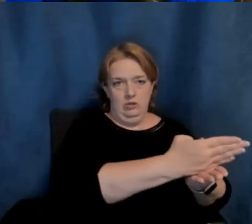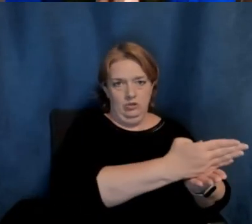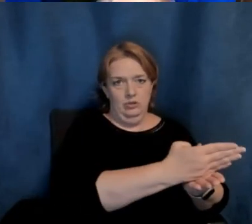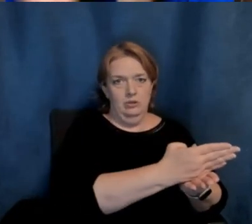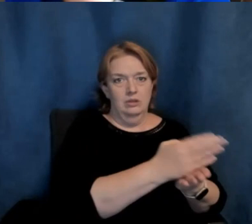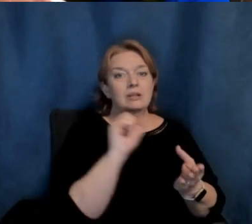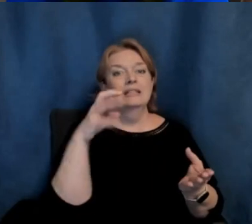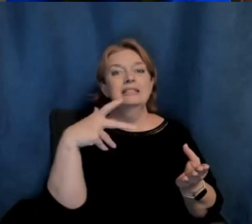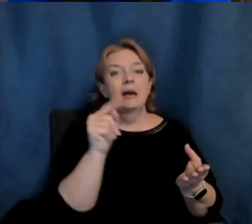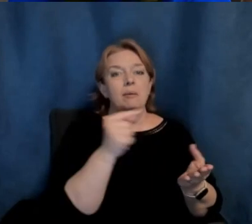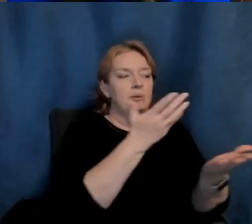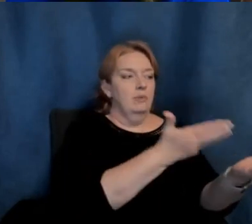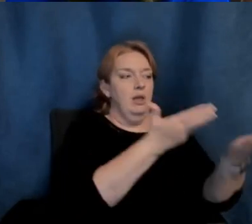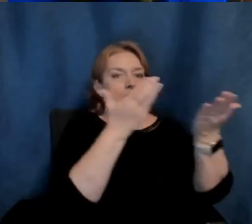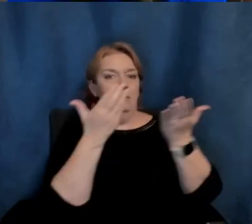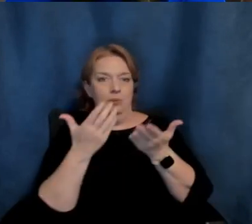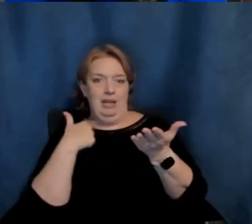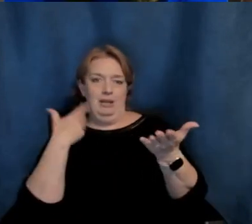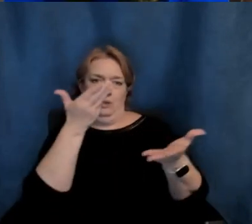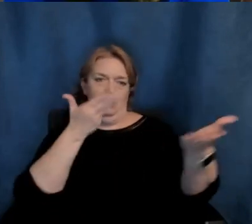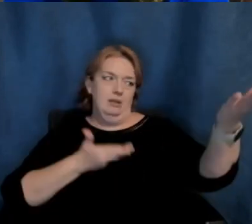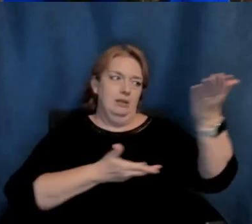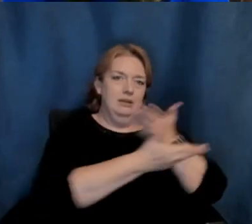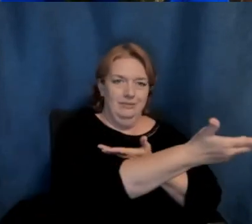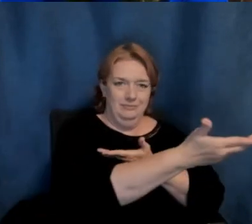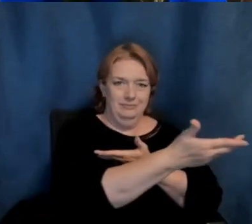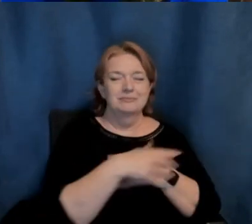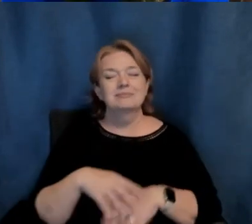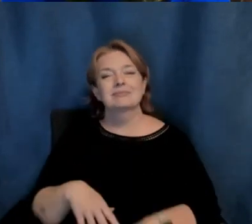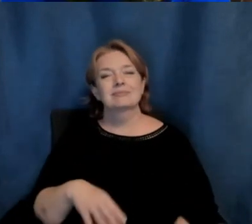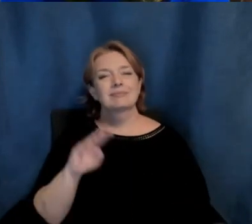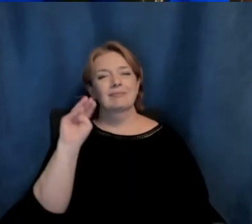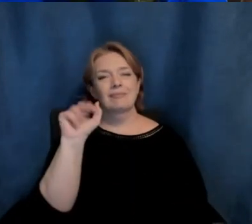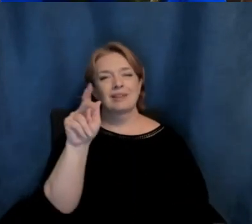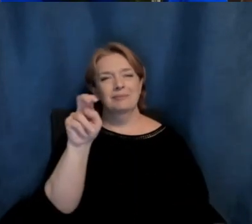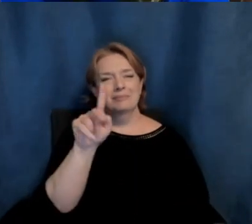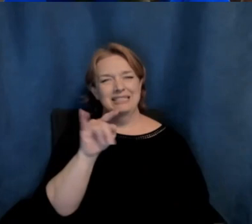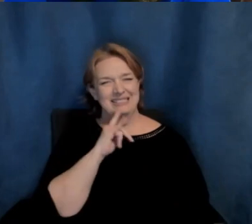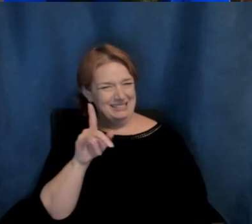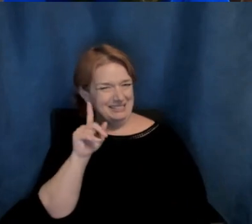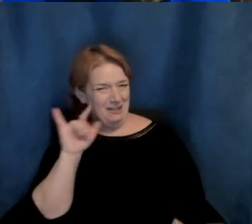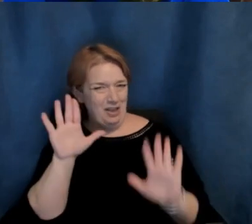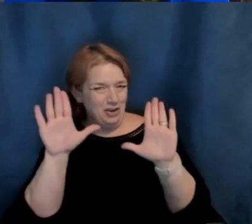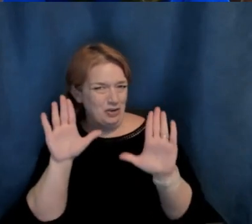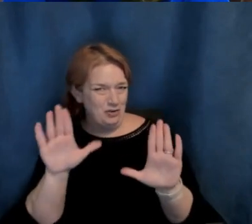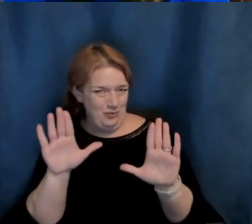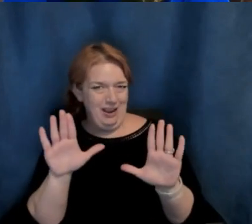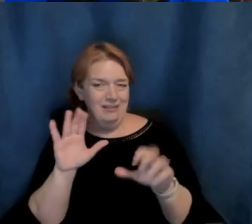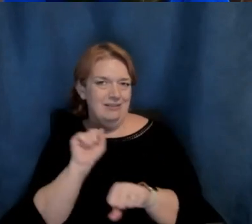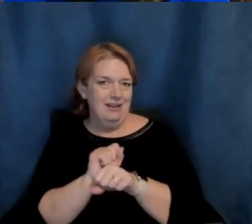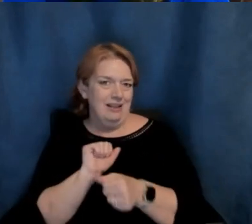every September, and we send them back. Nice. That sounds like a really great collaboration, especially storage can be hard